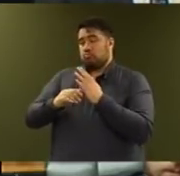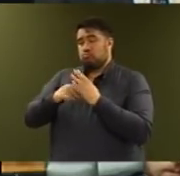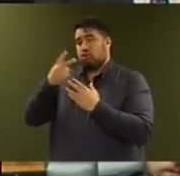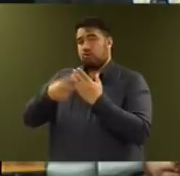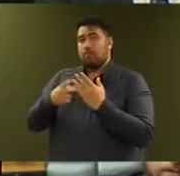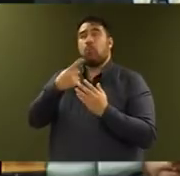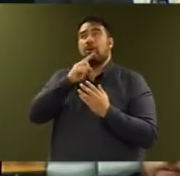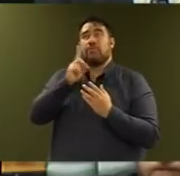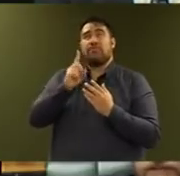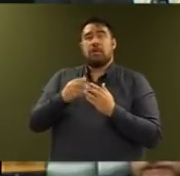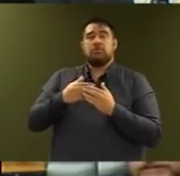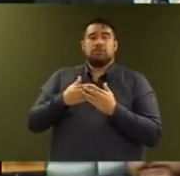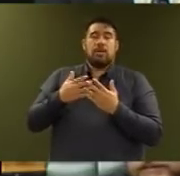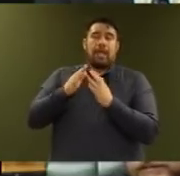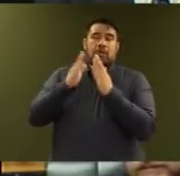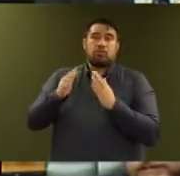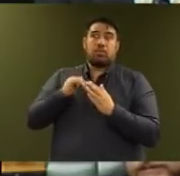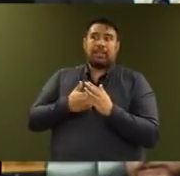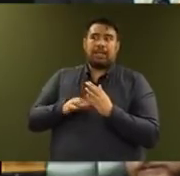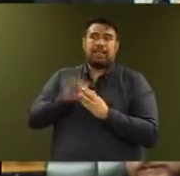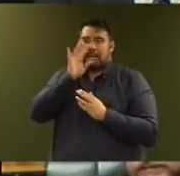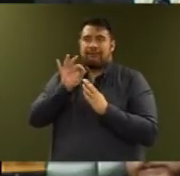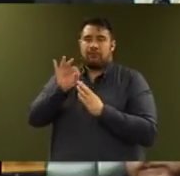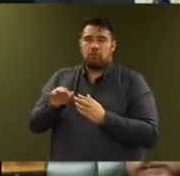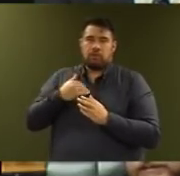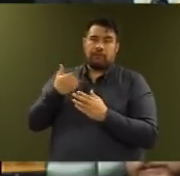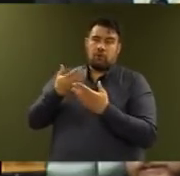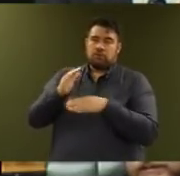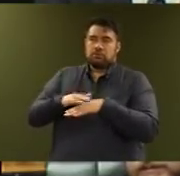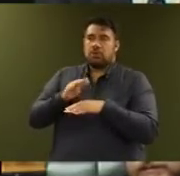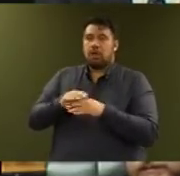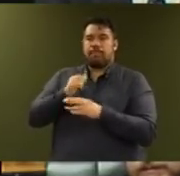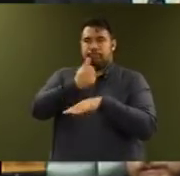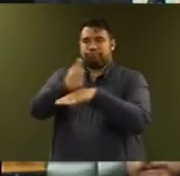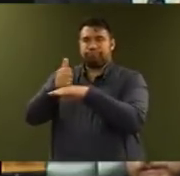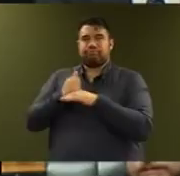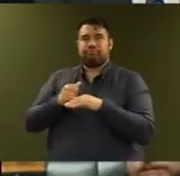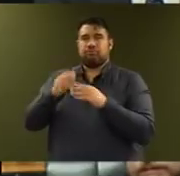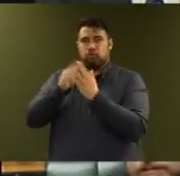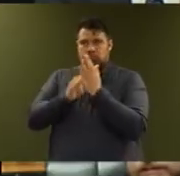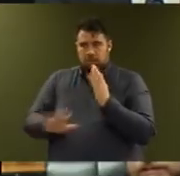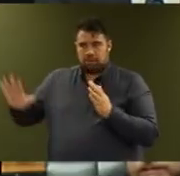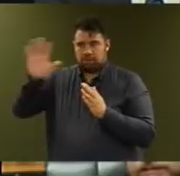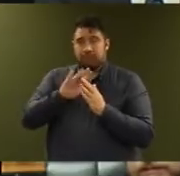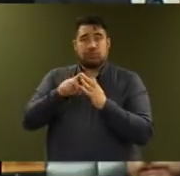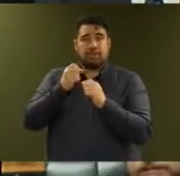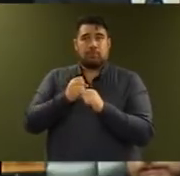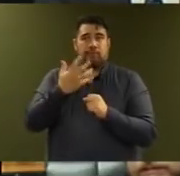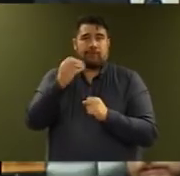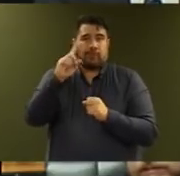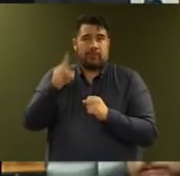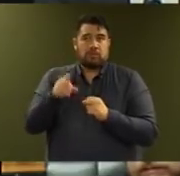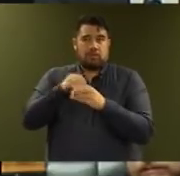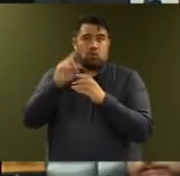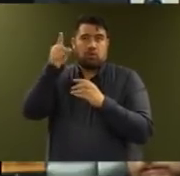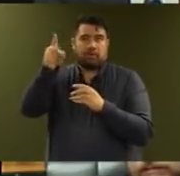,000 long-overdue affordable houses built across the country, including 50,000 in Auckland, over the next 10 years.